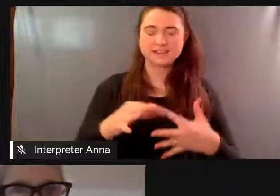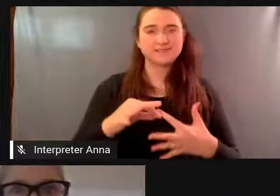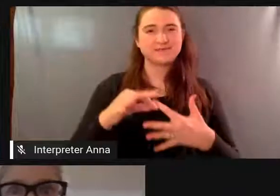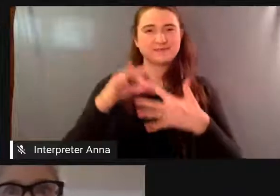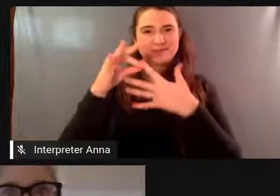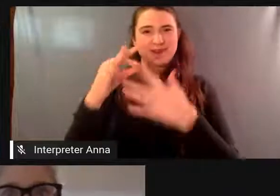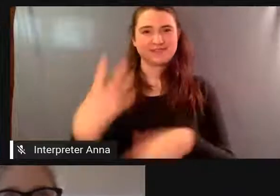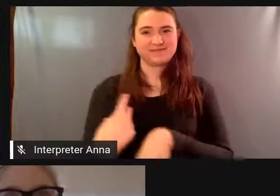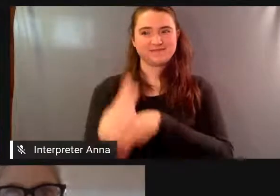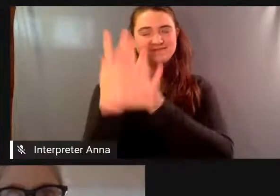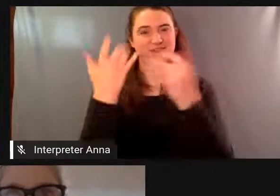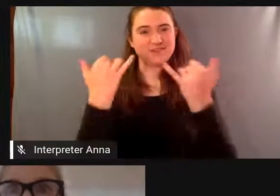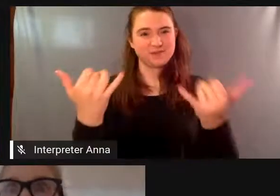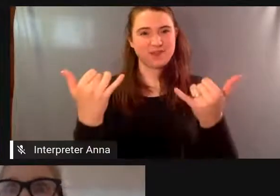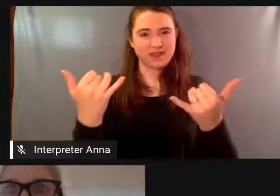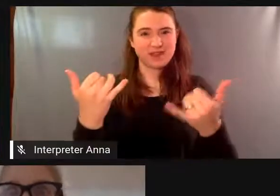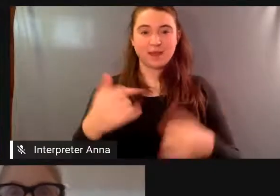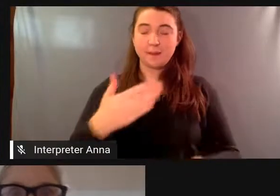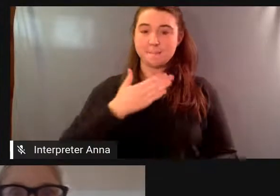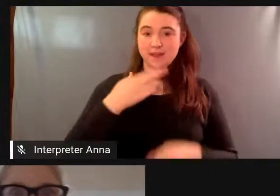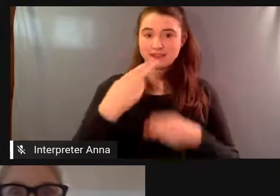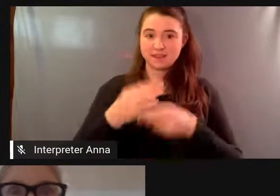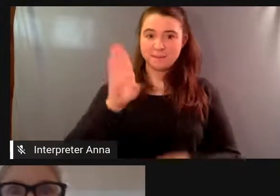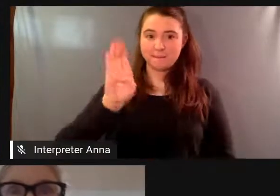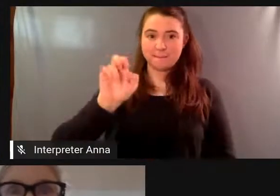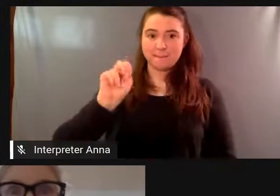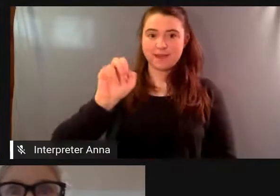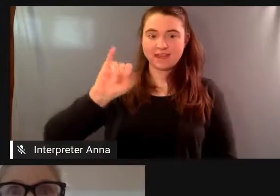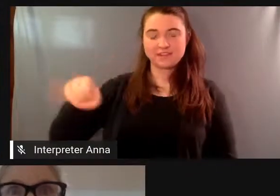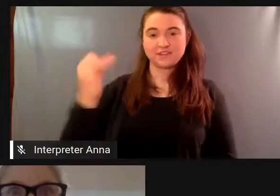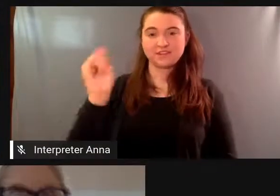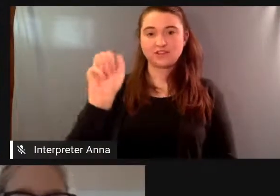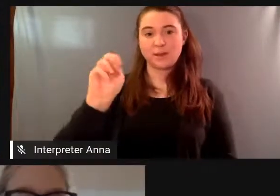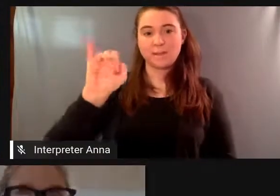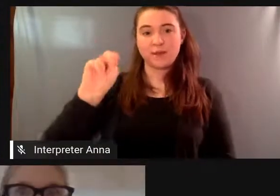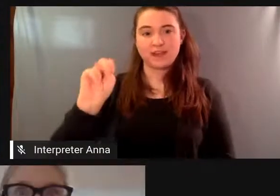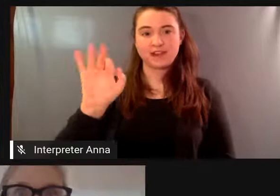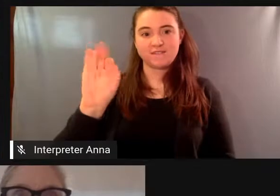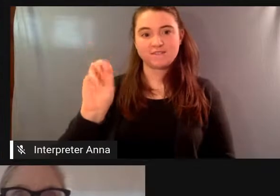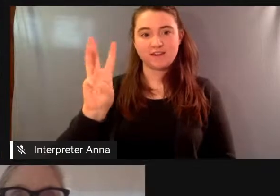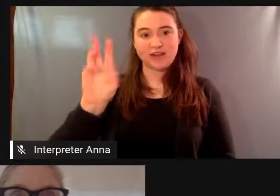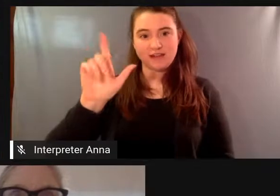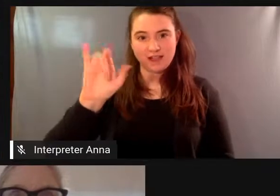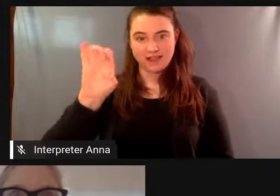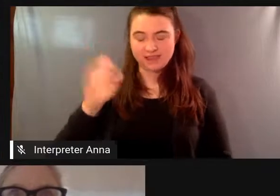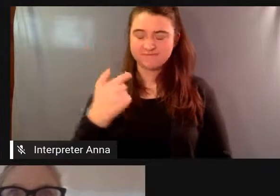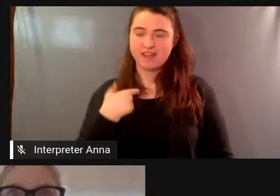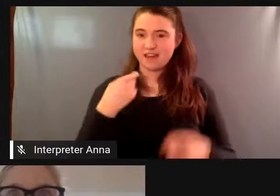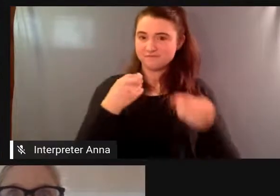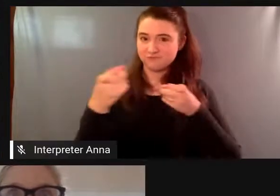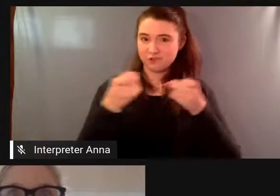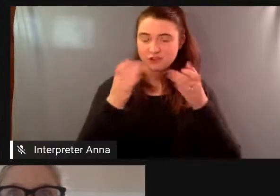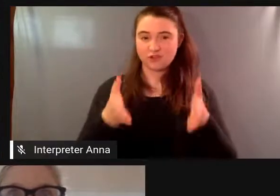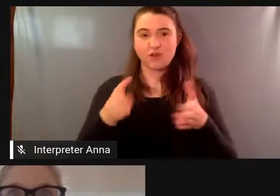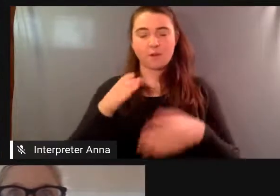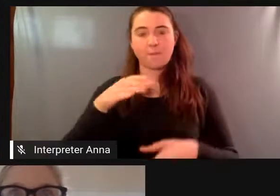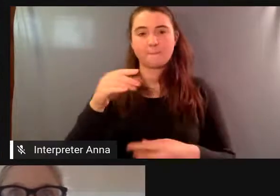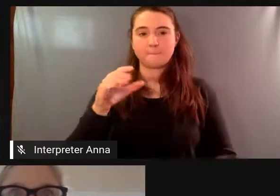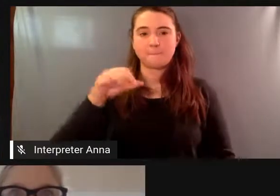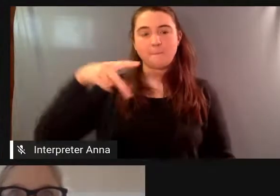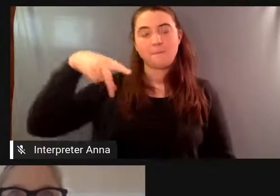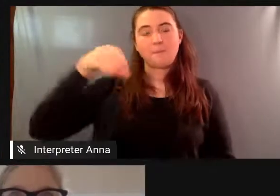points north institute my name is benjamin fowley i'm the executive artistic director of the points north institute i'd like to thank you all for joining us this evening